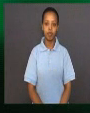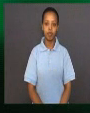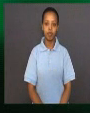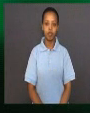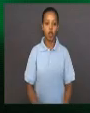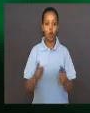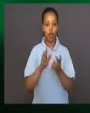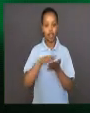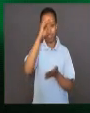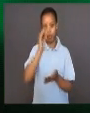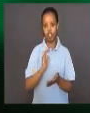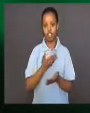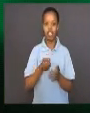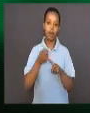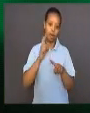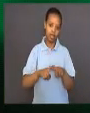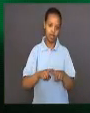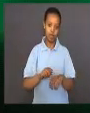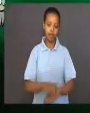Let's get back to our lesson.